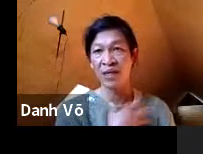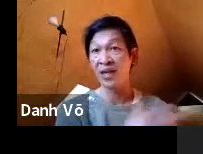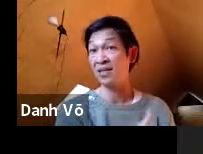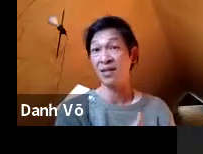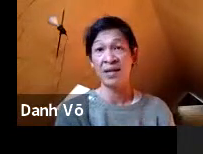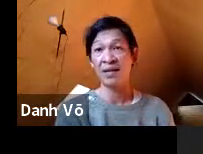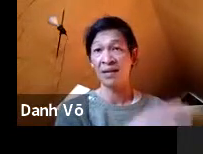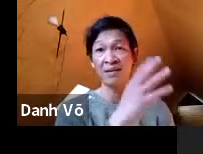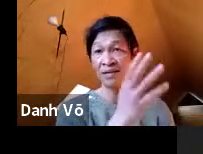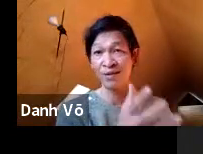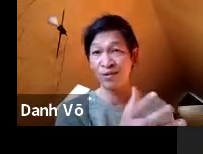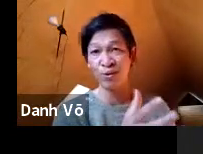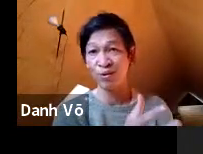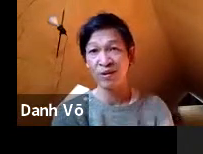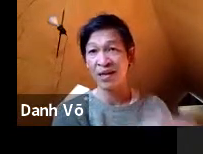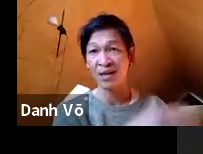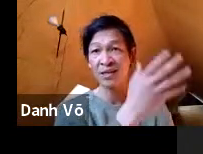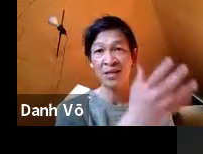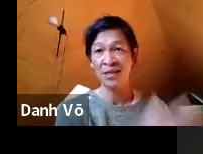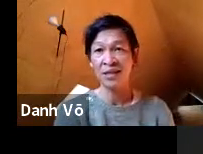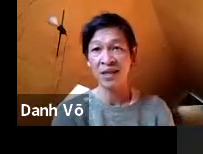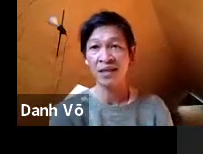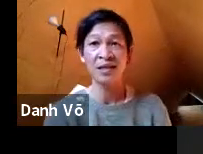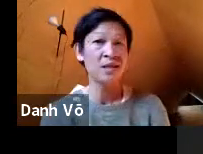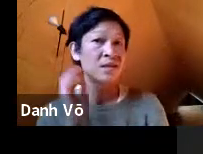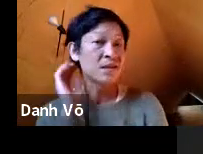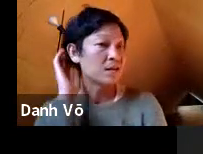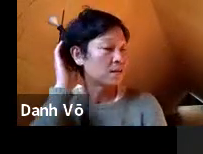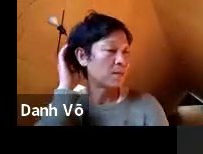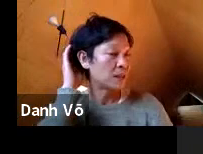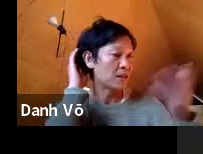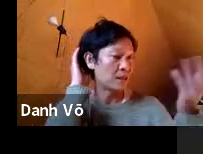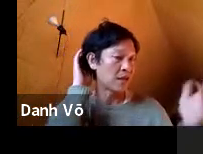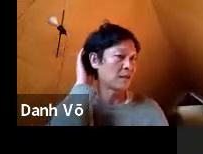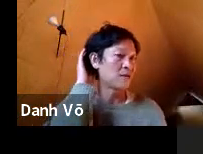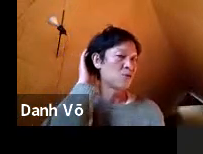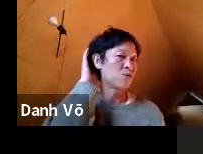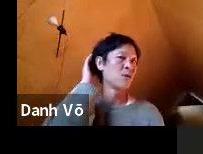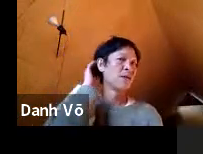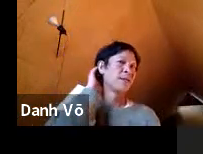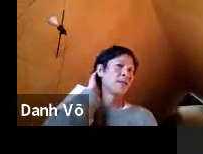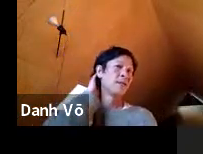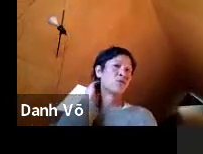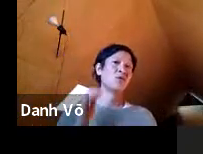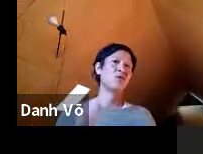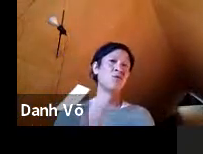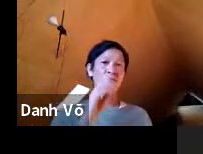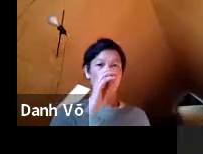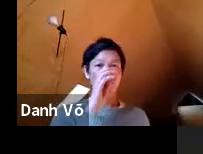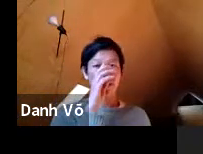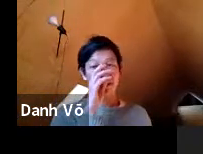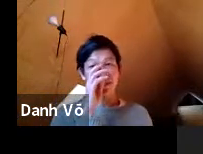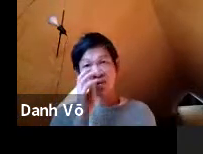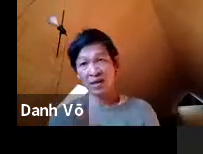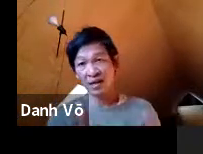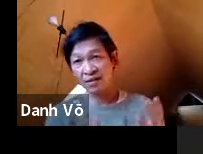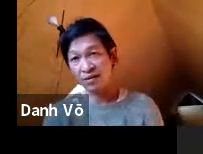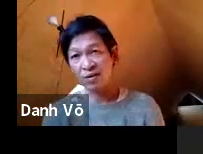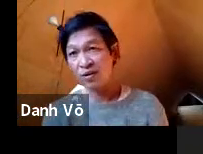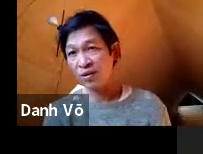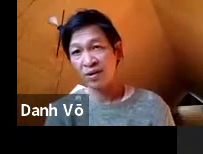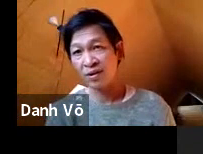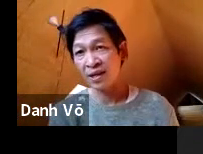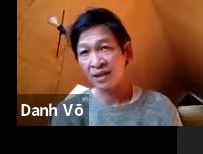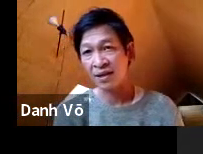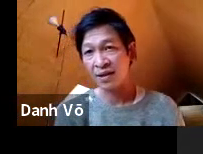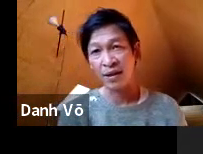to engage in that, like the New York art scene in the 80s and I mean in the 90s too. So I bought like